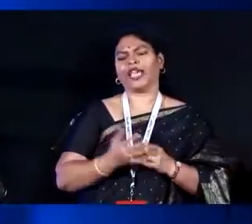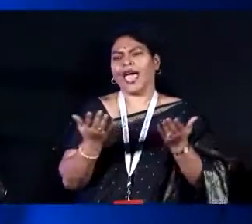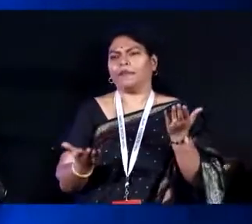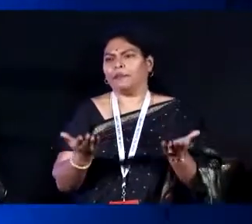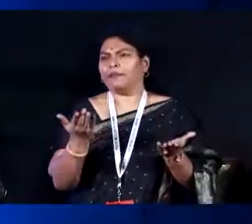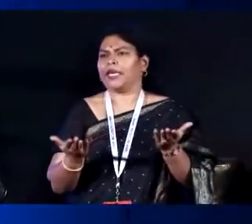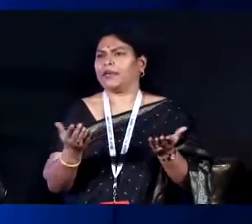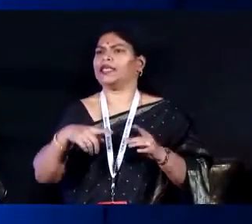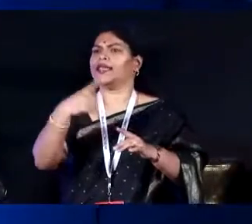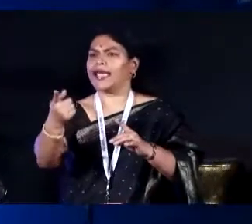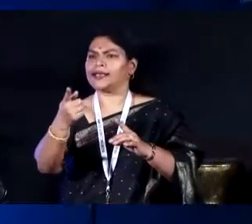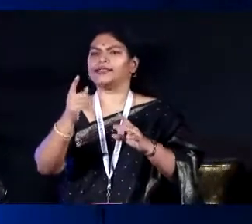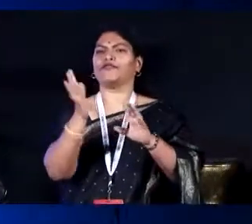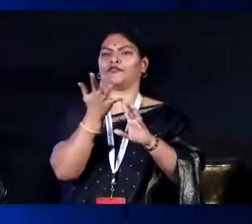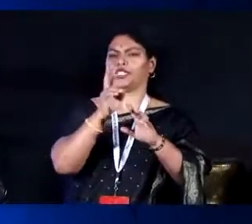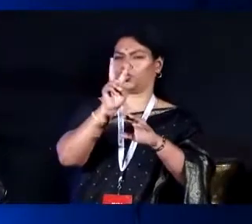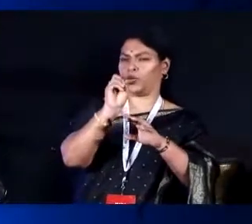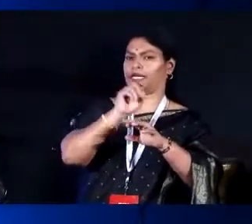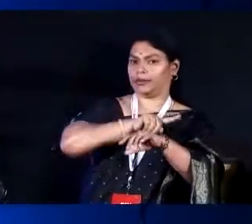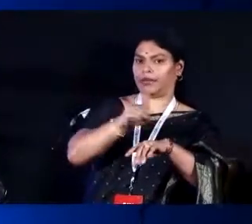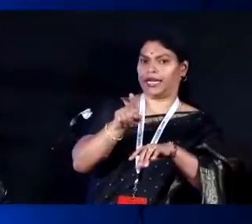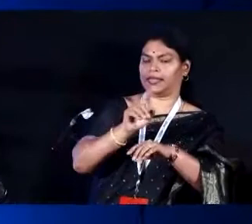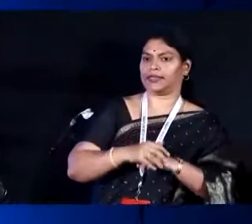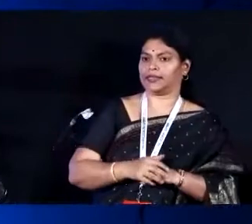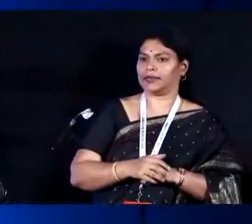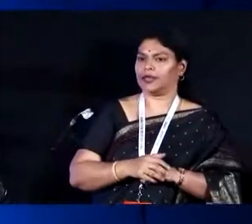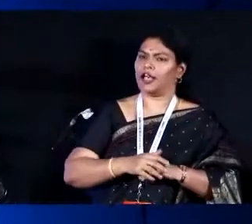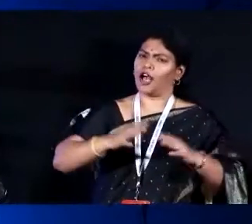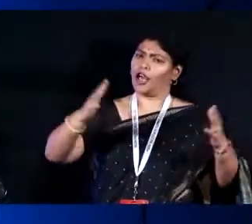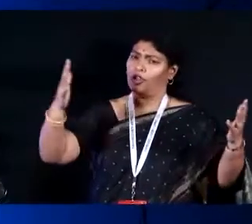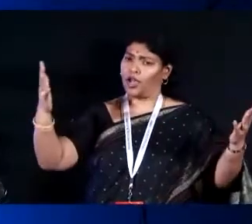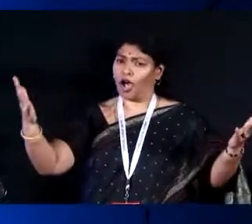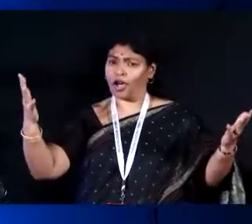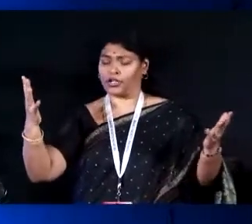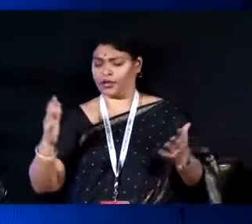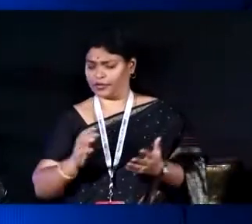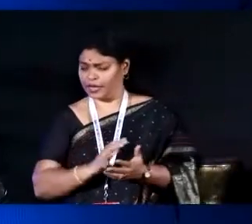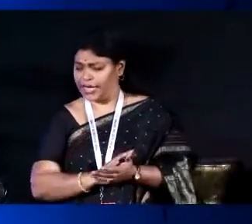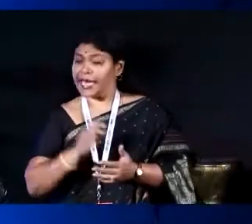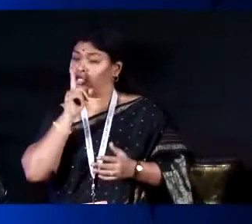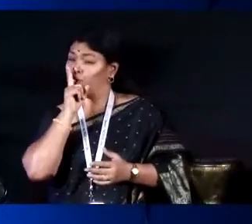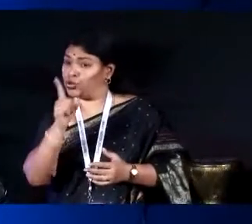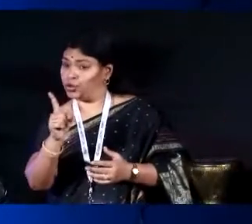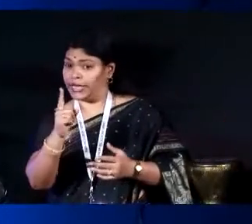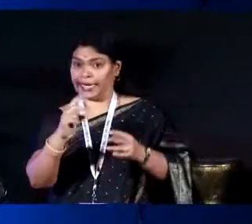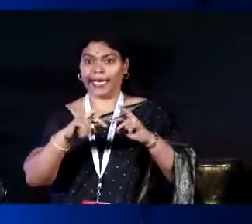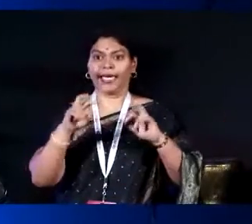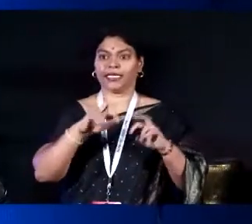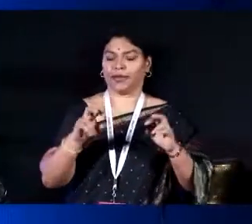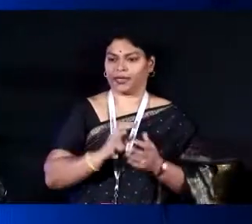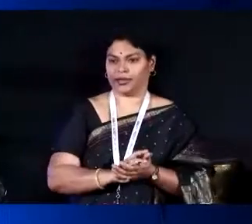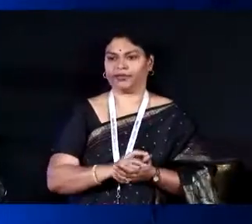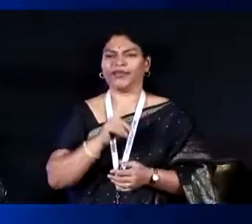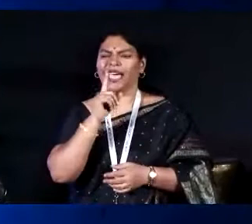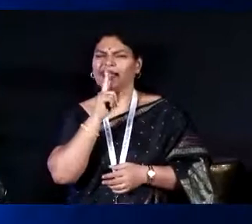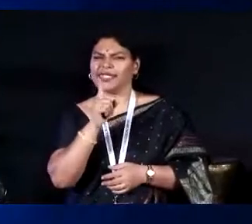in the next 15-20 minutes a lot of reality check and just